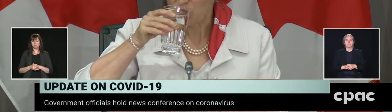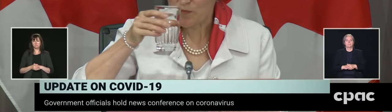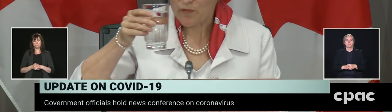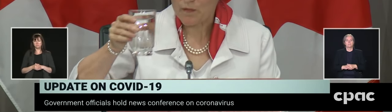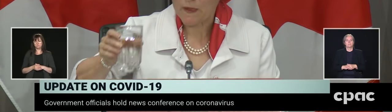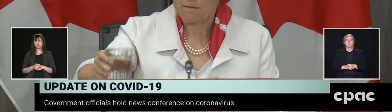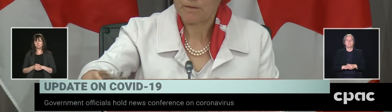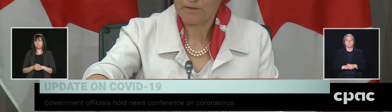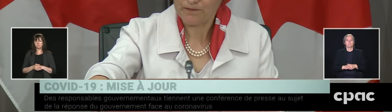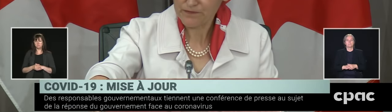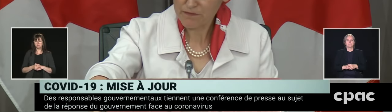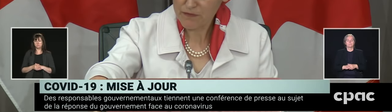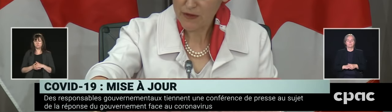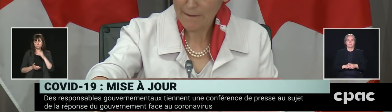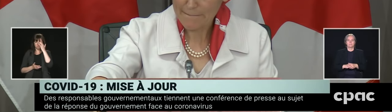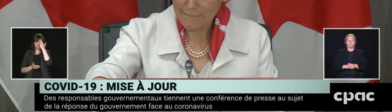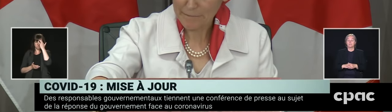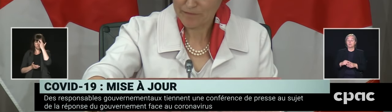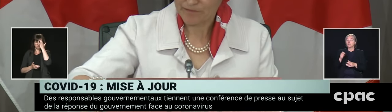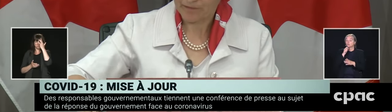Laflamme de l'Ado Canada, à la parole.